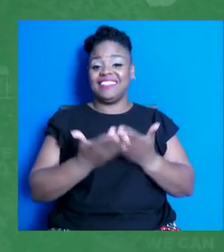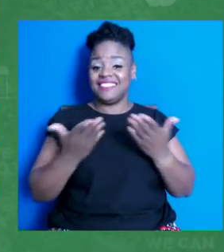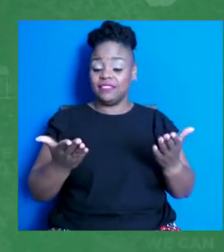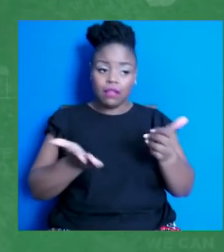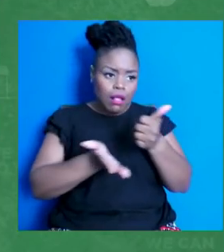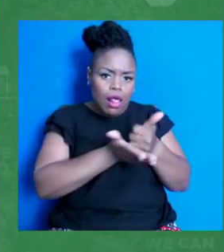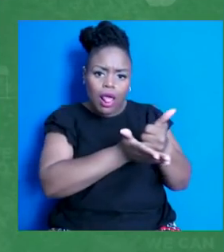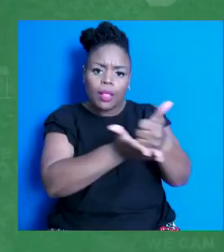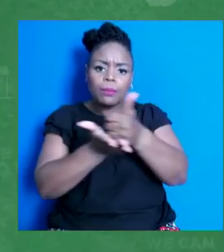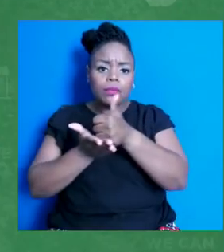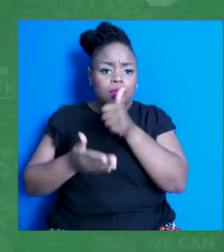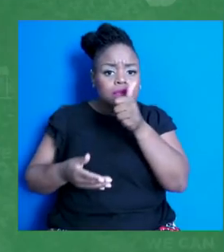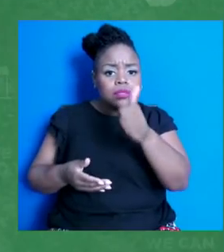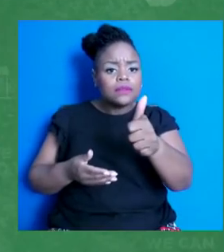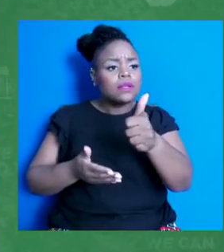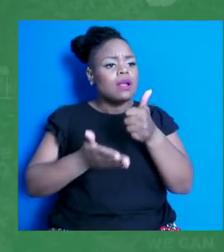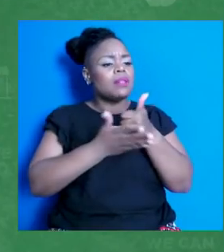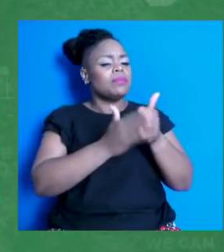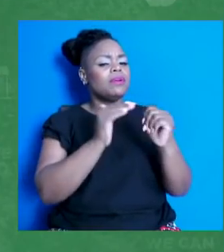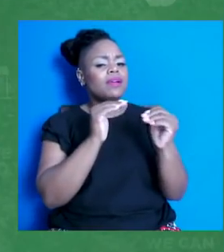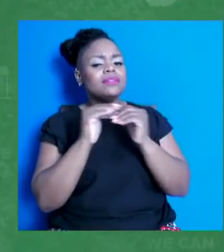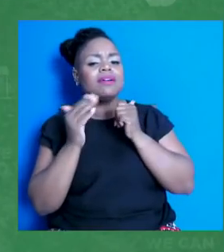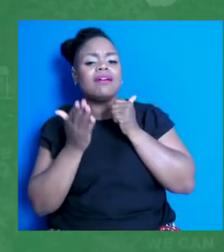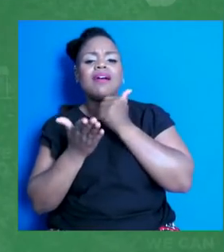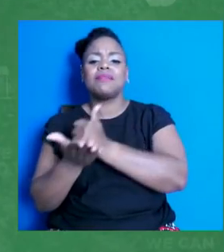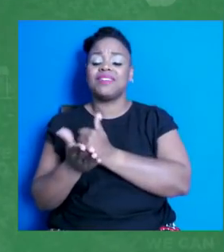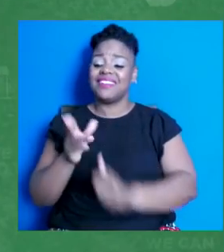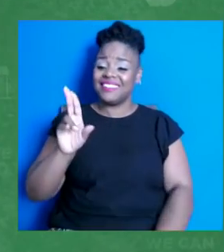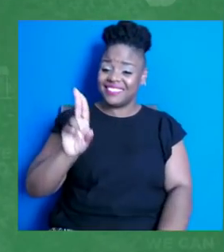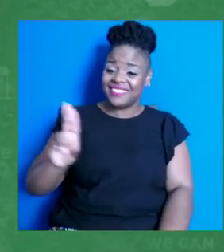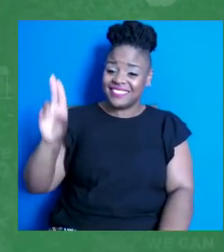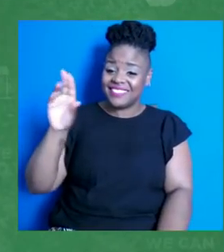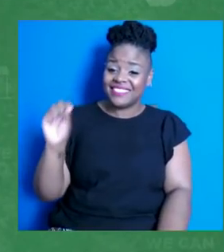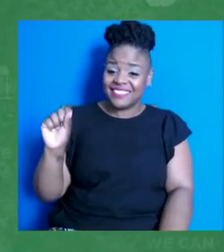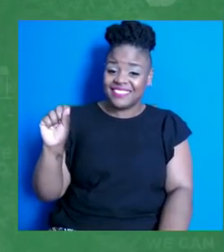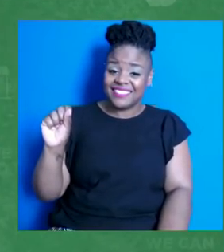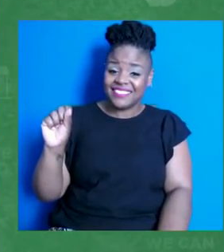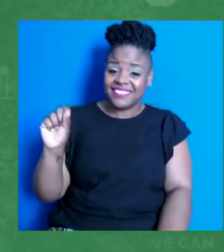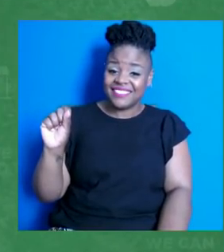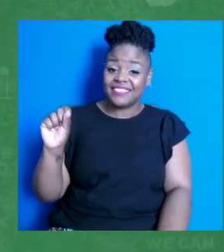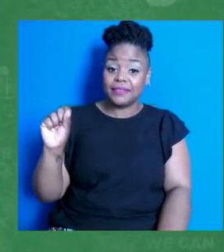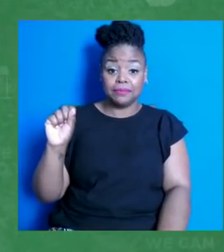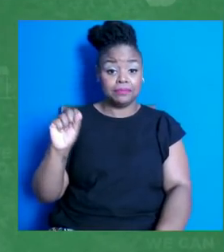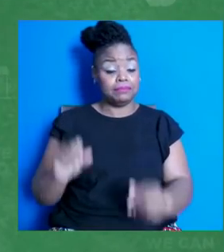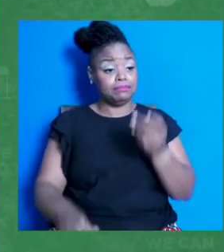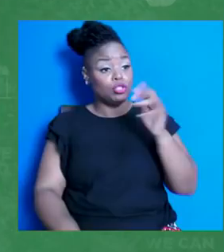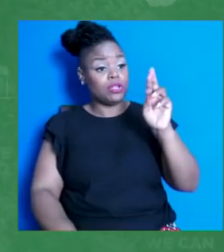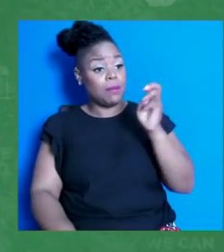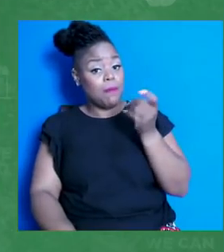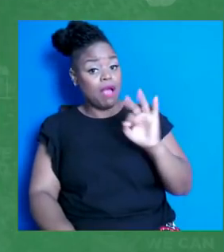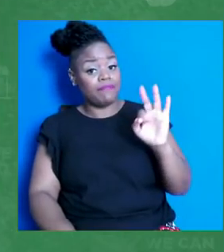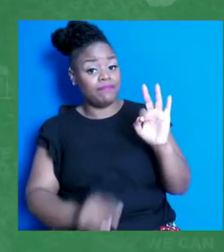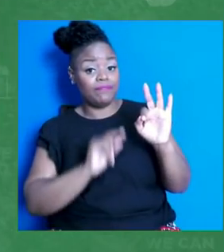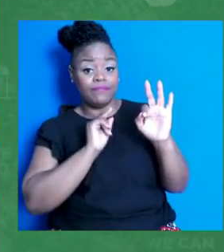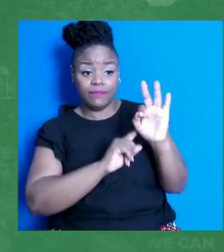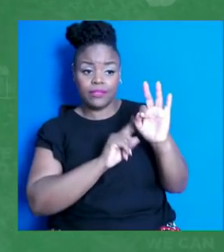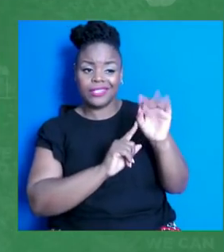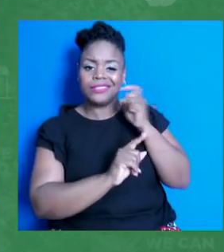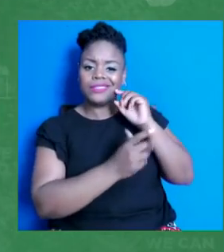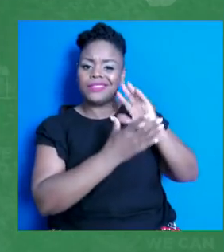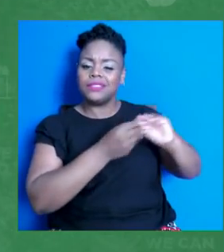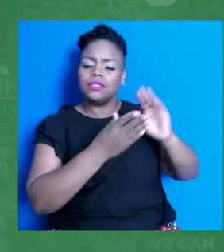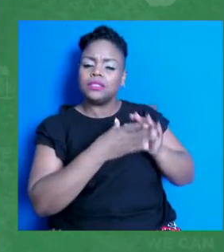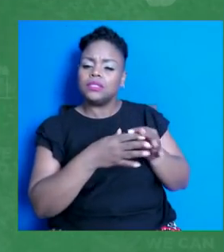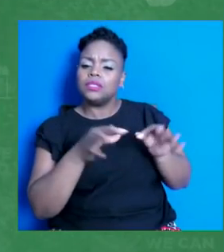and help our country. As Mr. Amhoff had alluded to, we are really at a very critical point in this pandemic